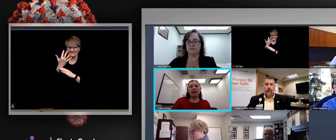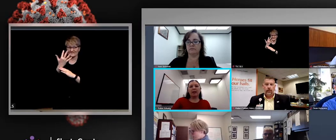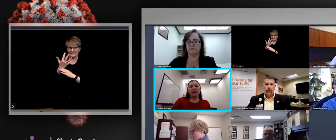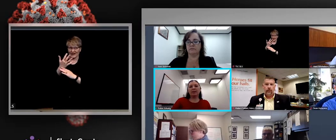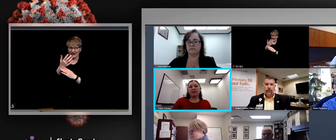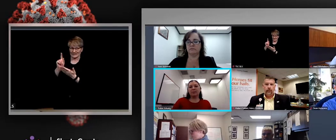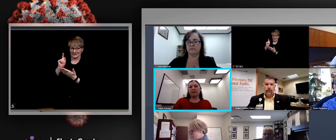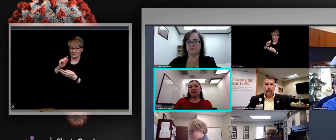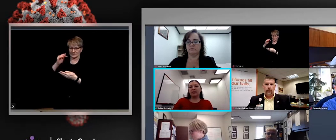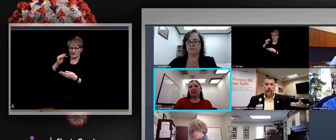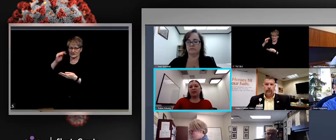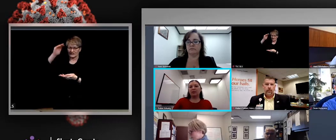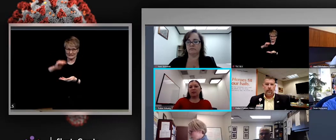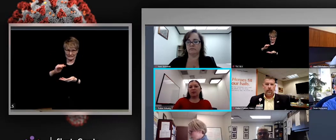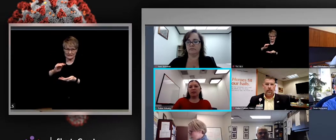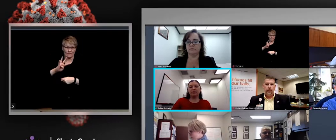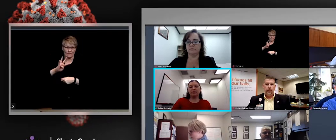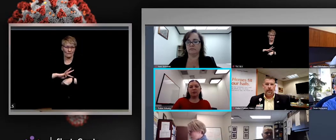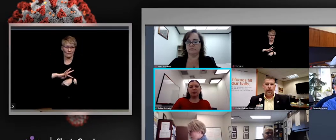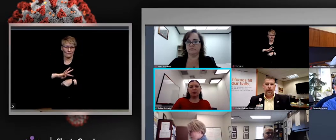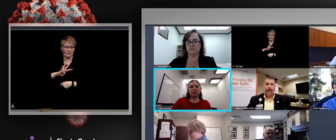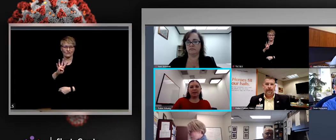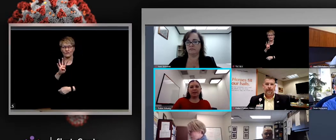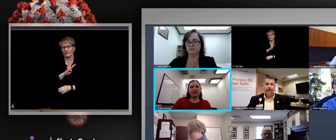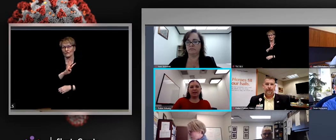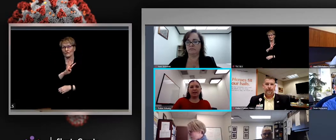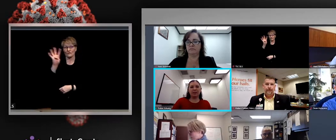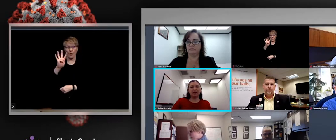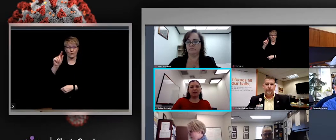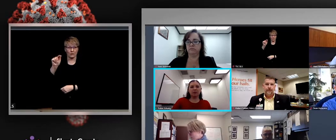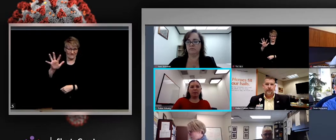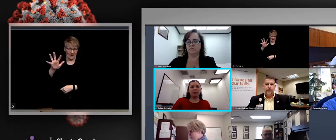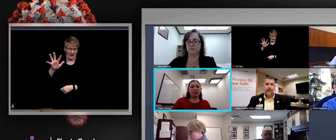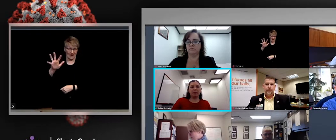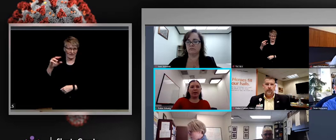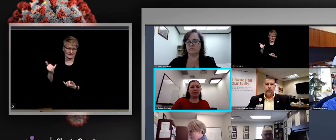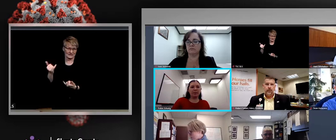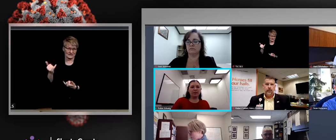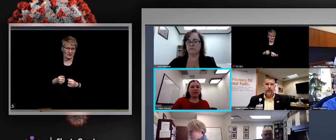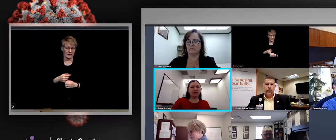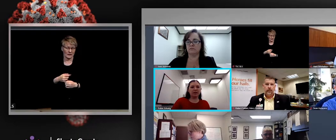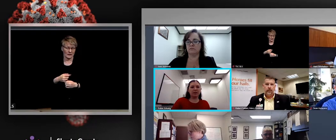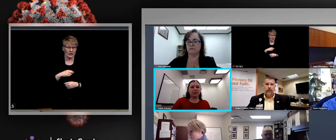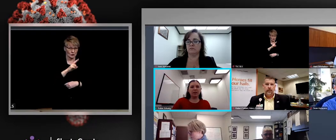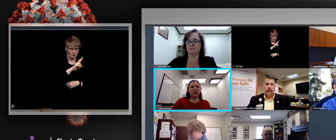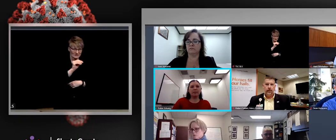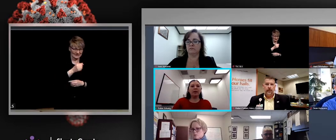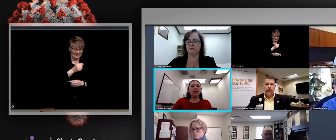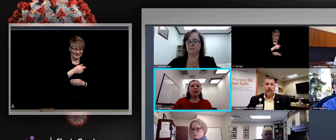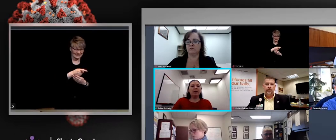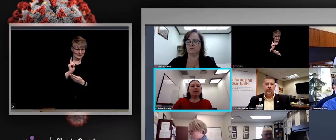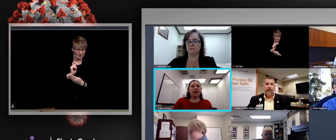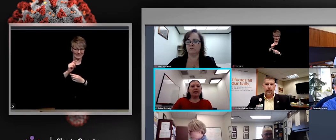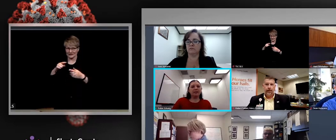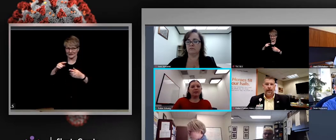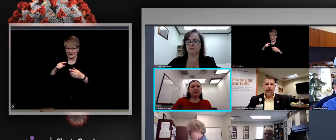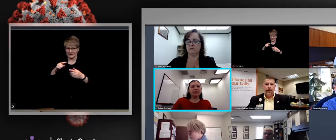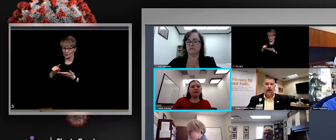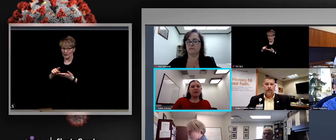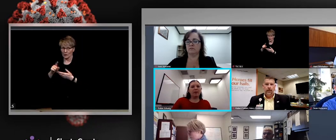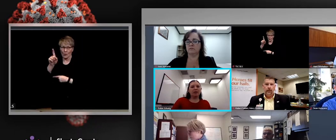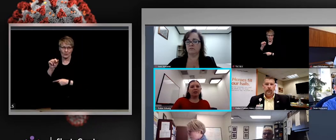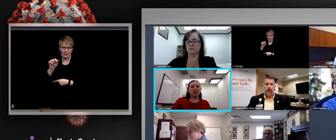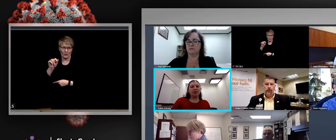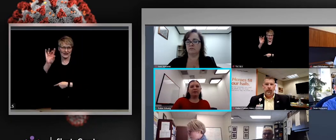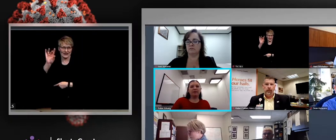week. And our test positivity also decreased from 2% last week to 1.8% this week. That